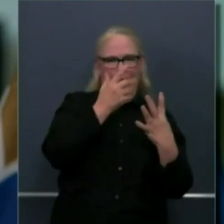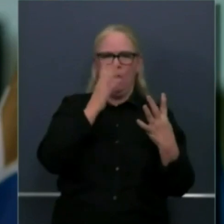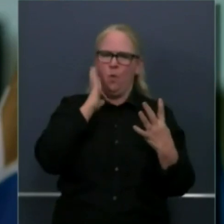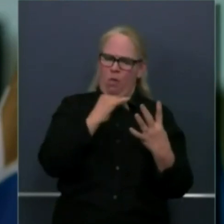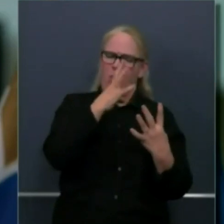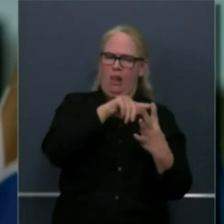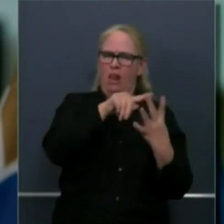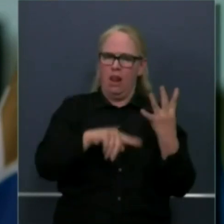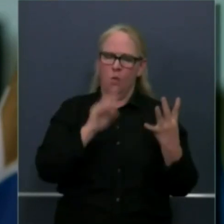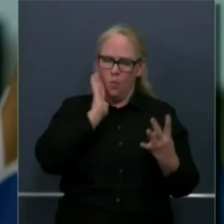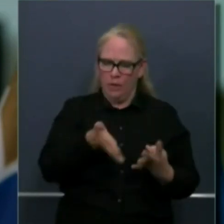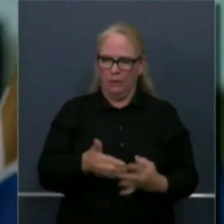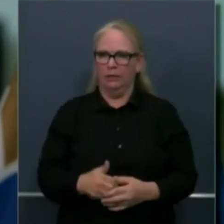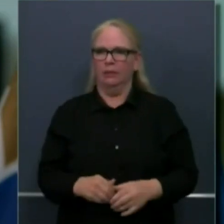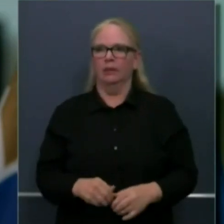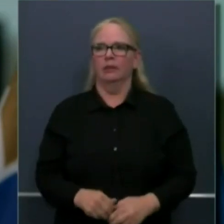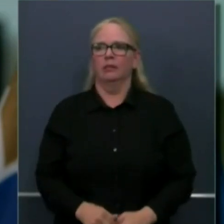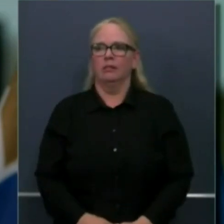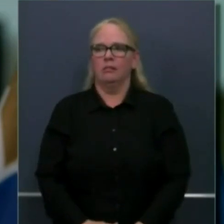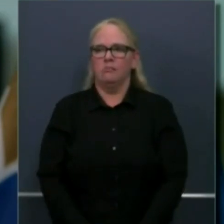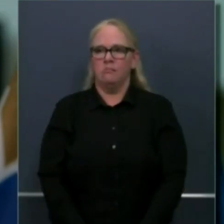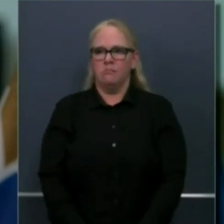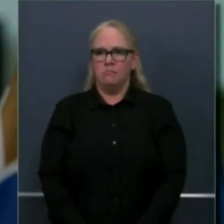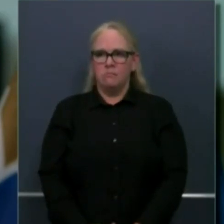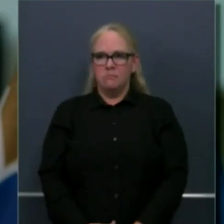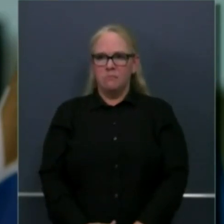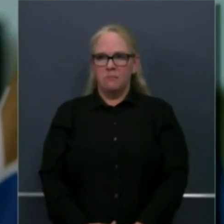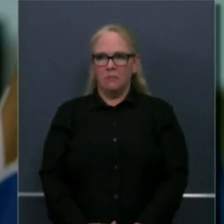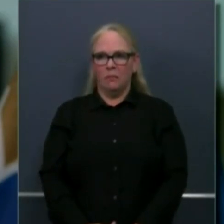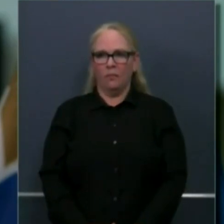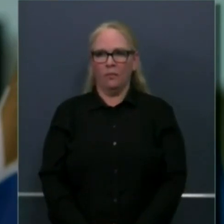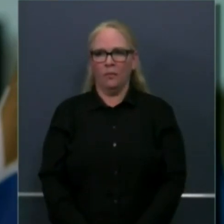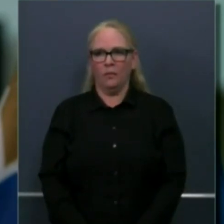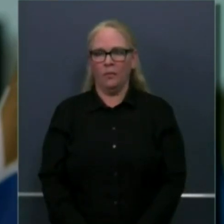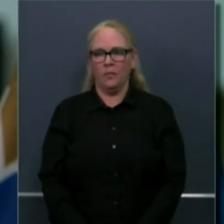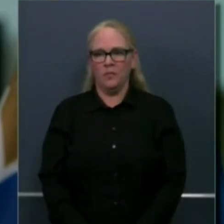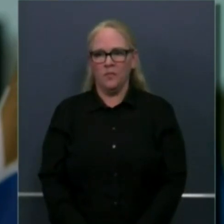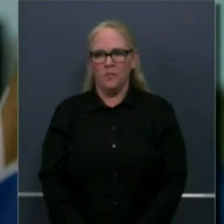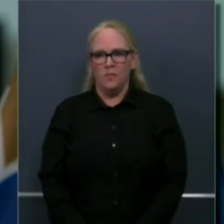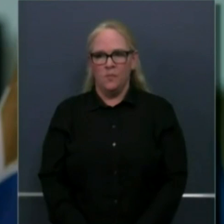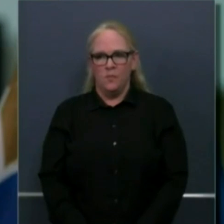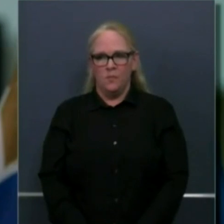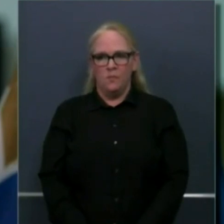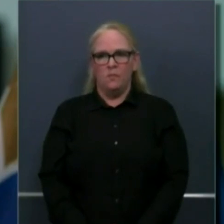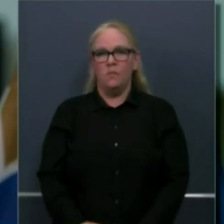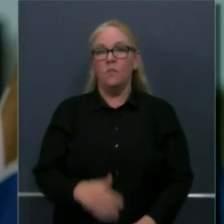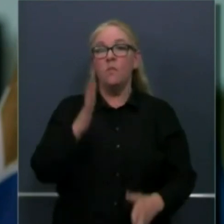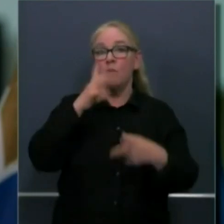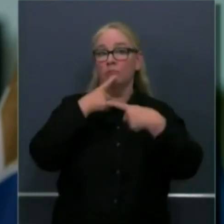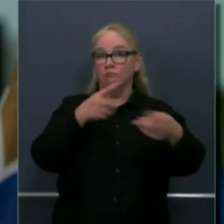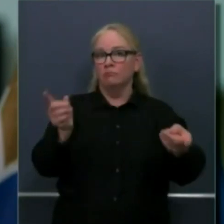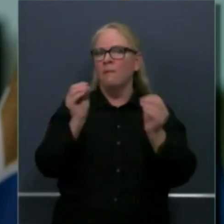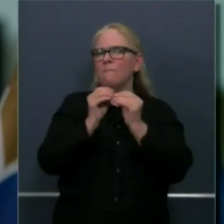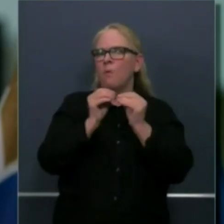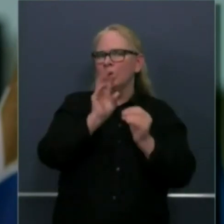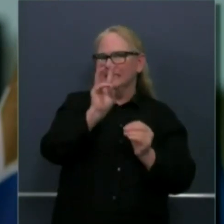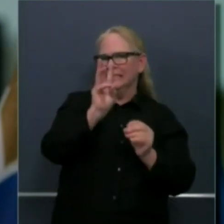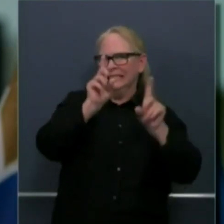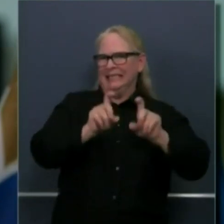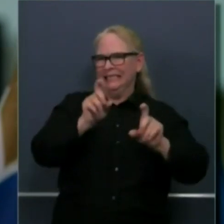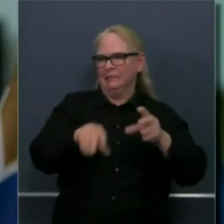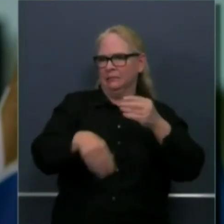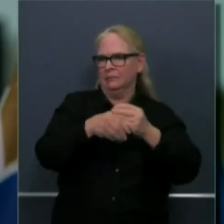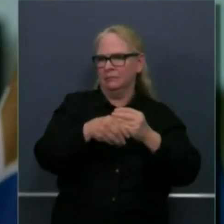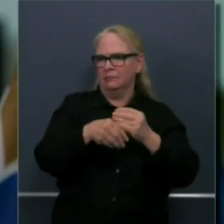additional six sites will be put up by OptumServe to go even deeper into rural California. For the folks in